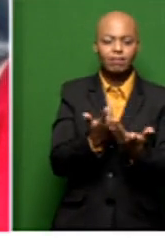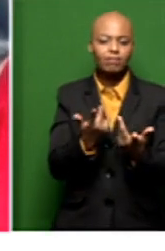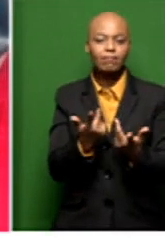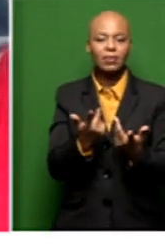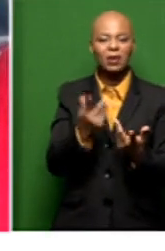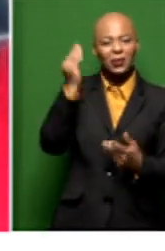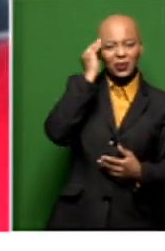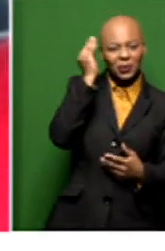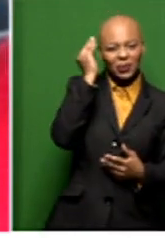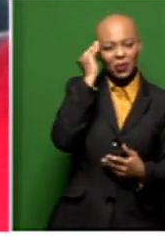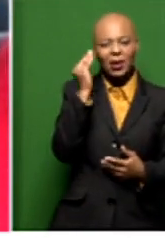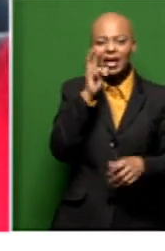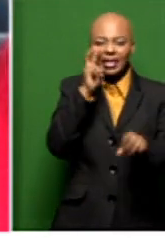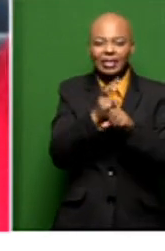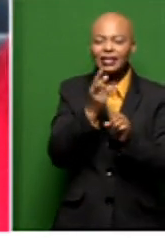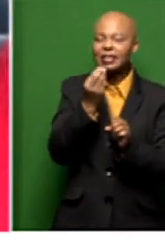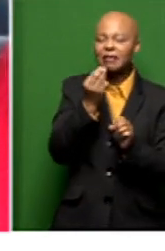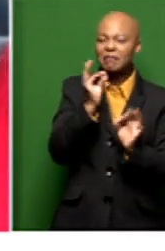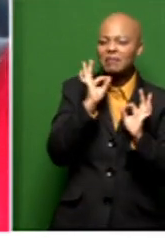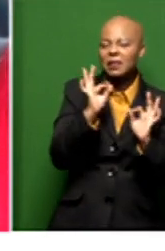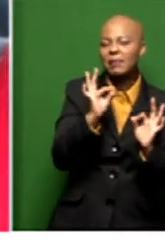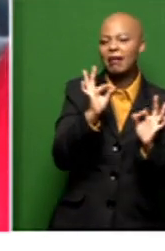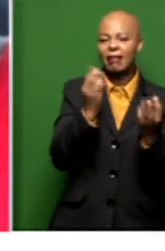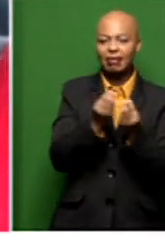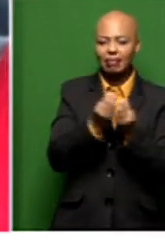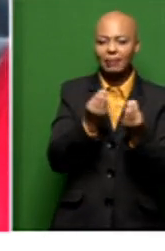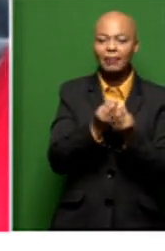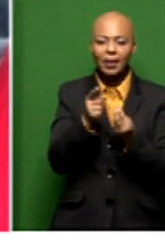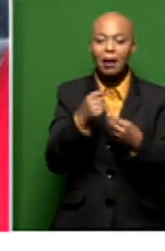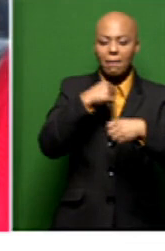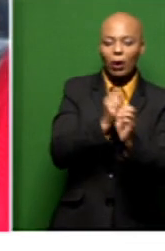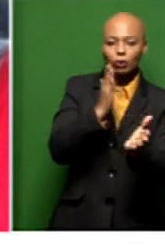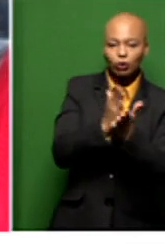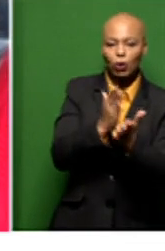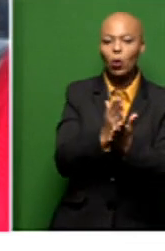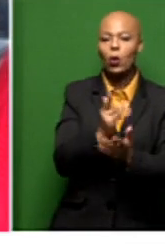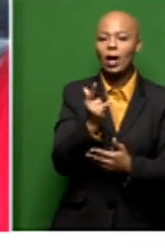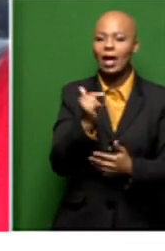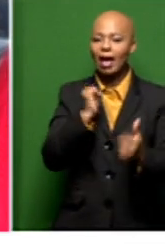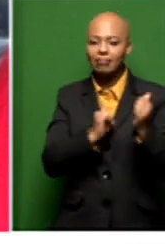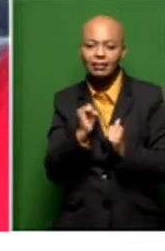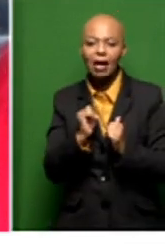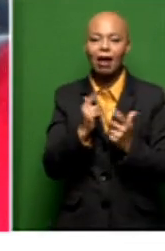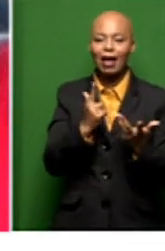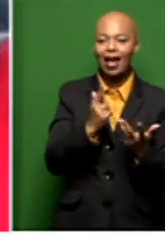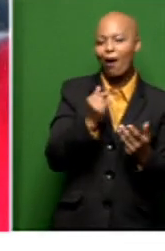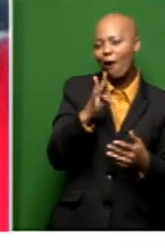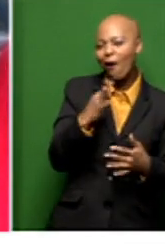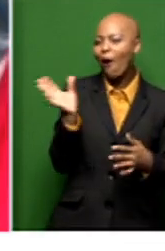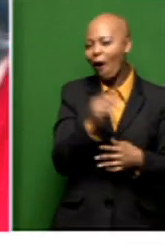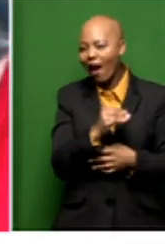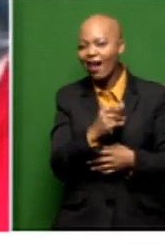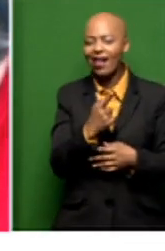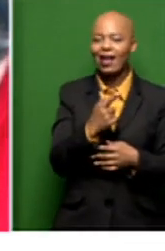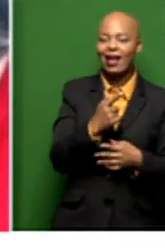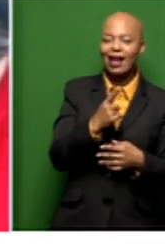know, the fancy outfits and things like that. And, yeah, making sure that the artists ate something and all of these